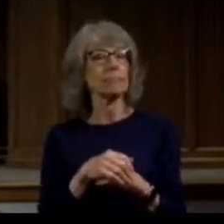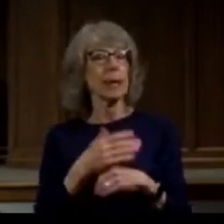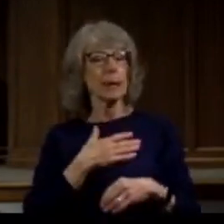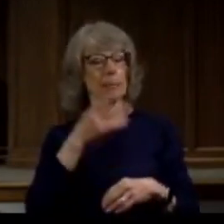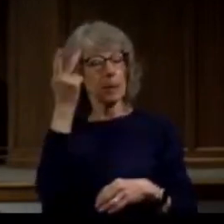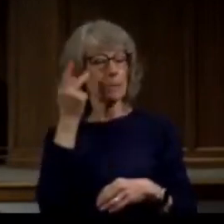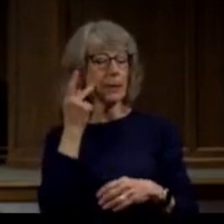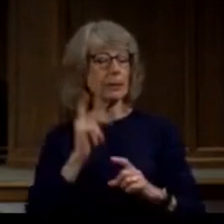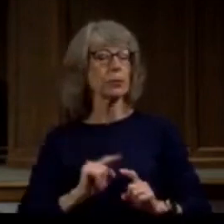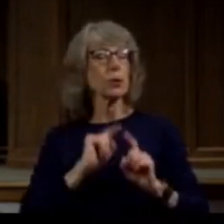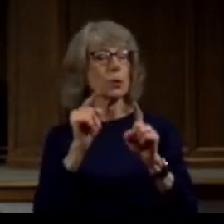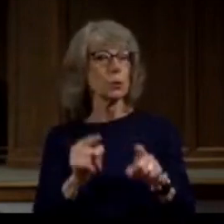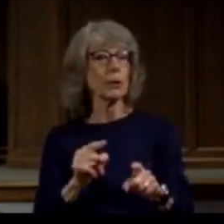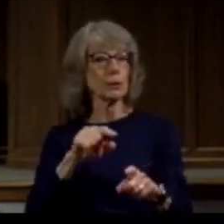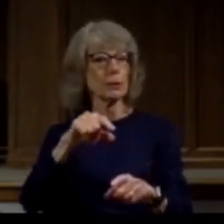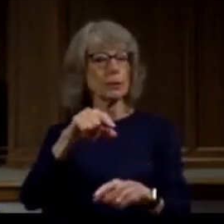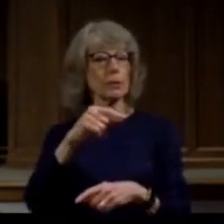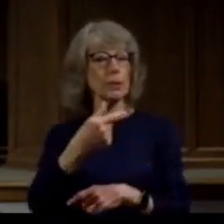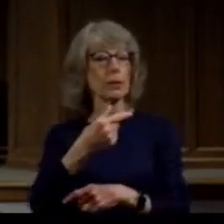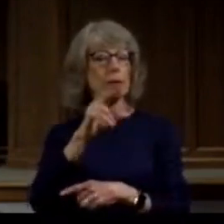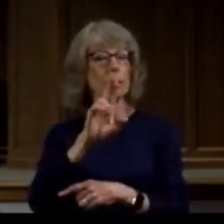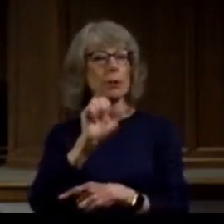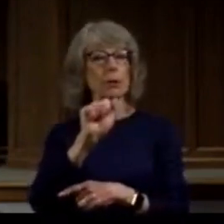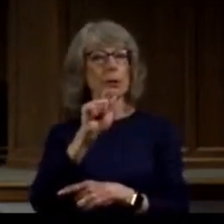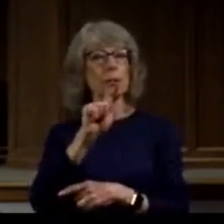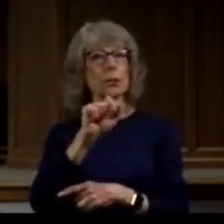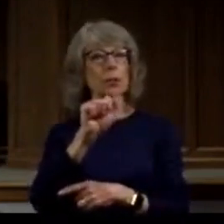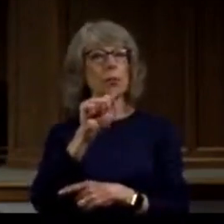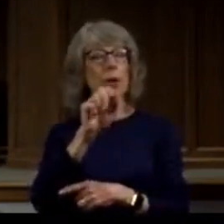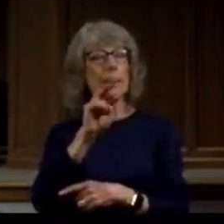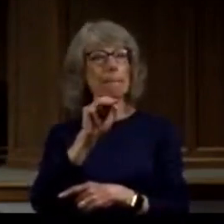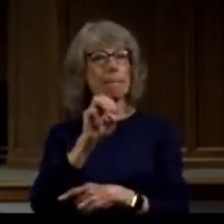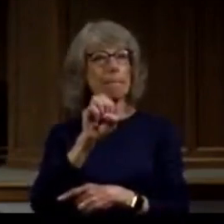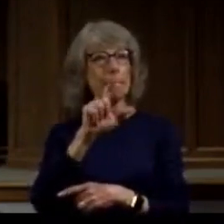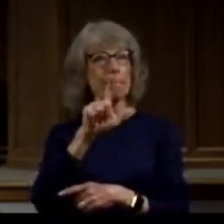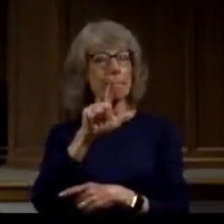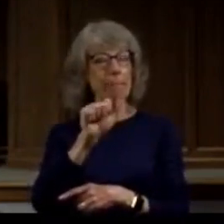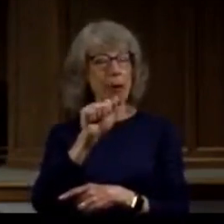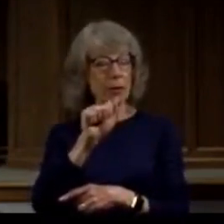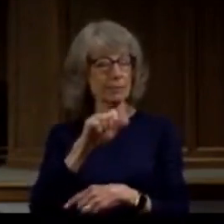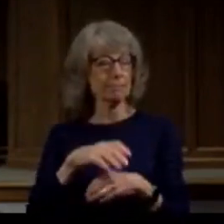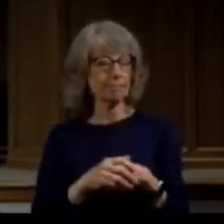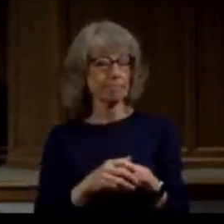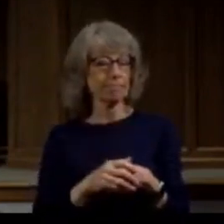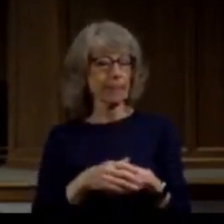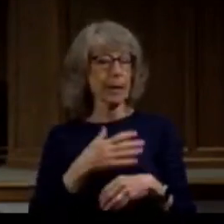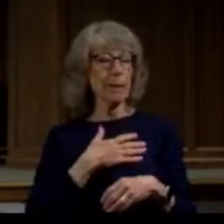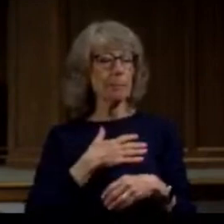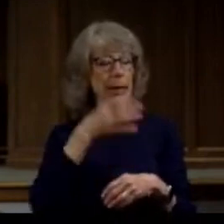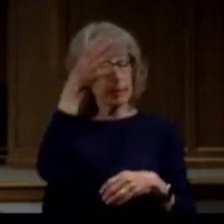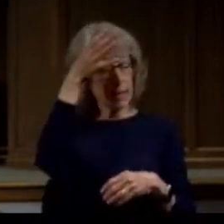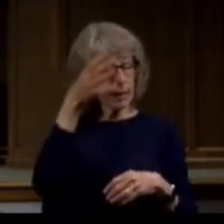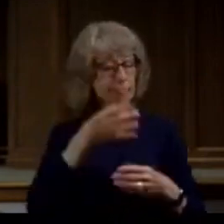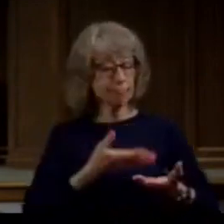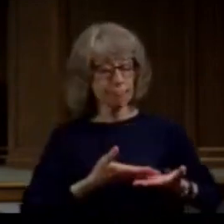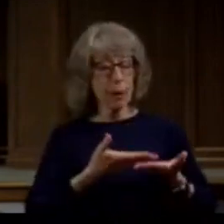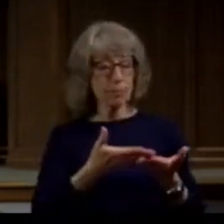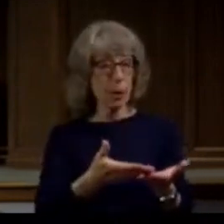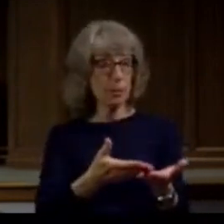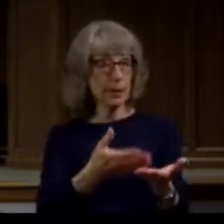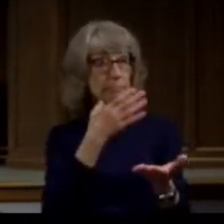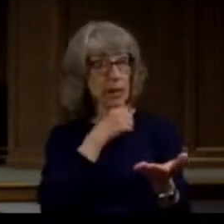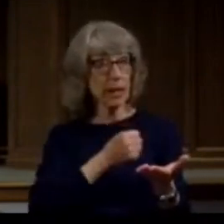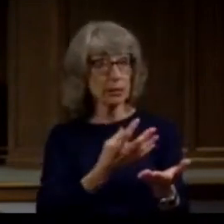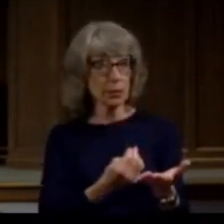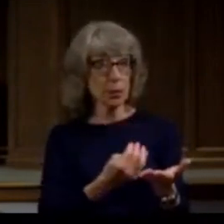but I remember when my dad took me to Guyana when I was 14 to teach people about Jesus took me back when I was 16 years